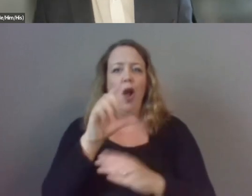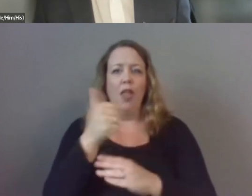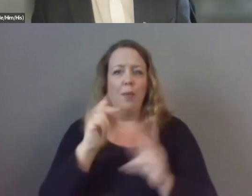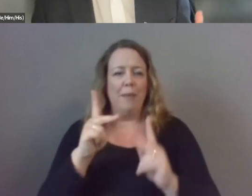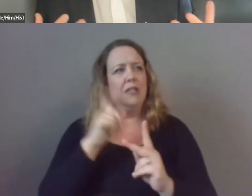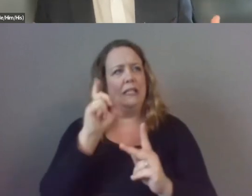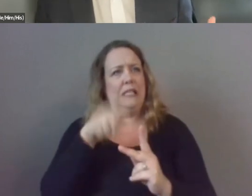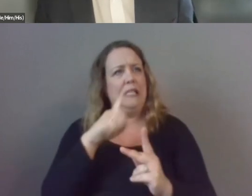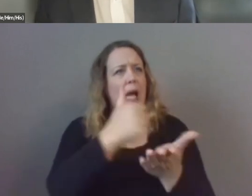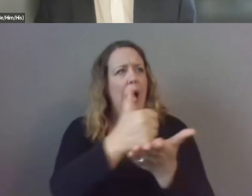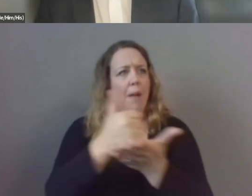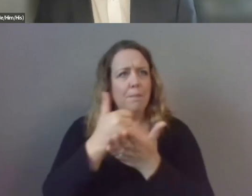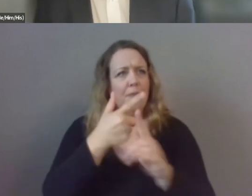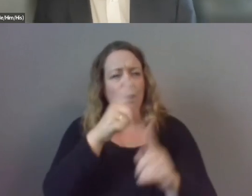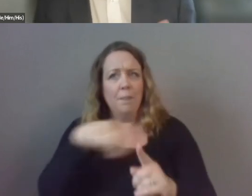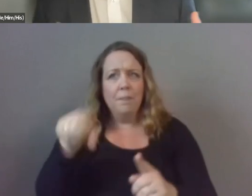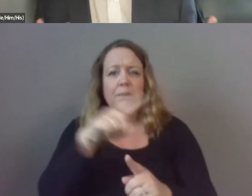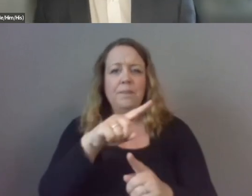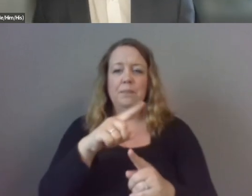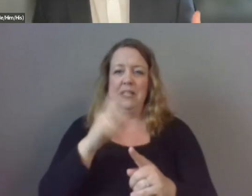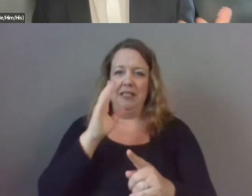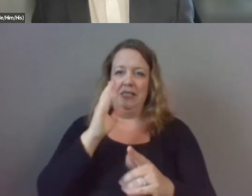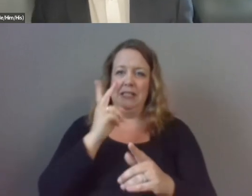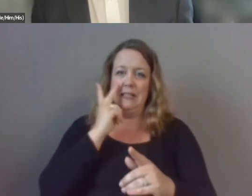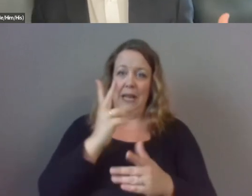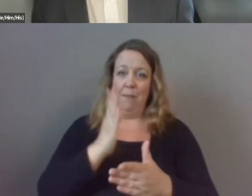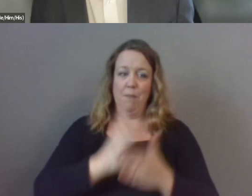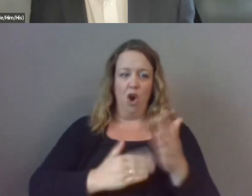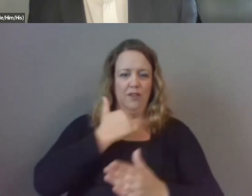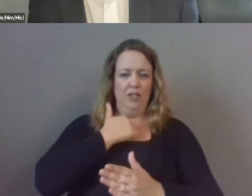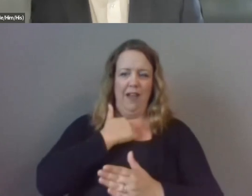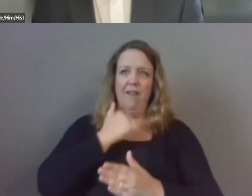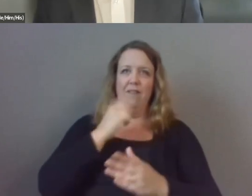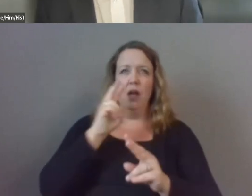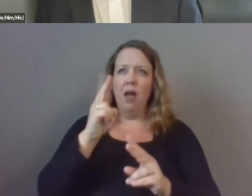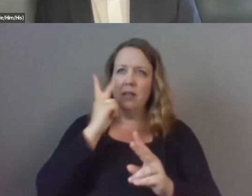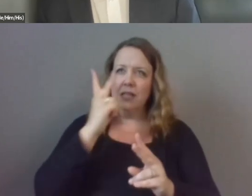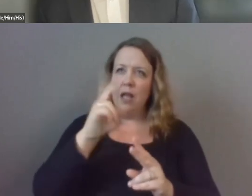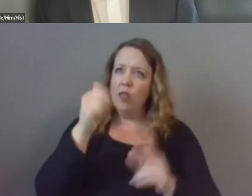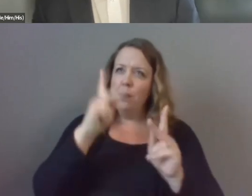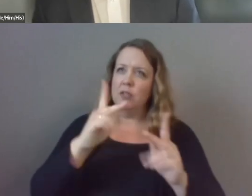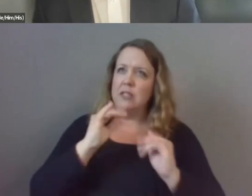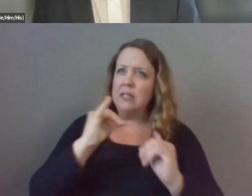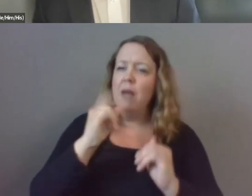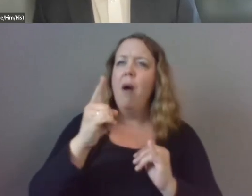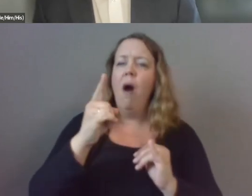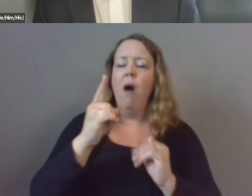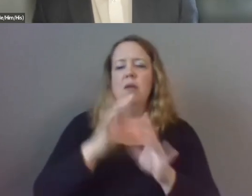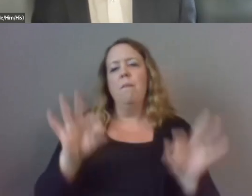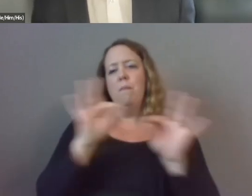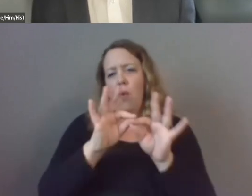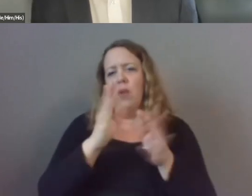so seeing an aspect of yourself and someone else is such an essential step in um in